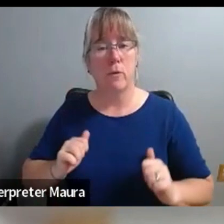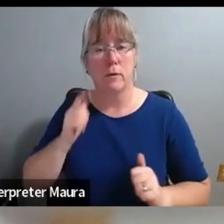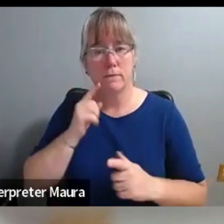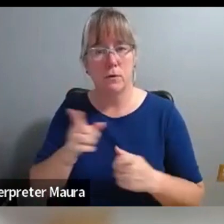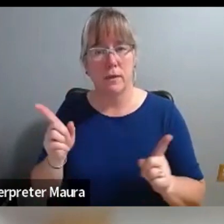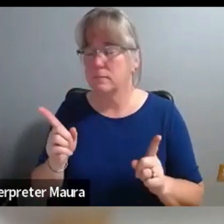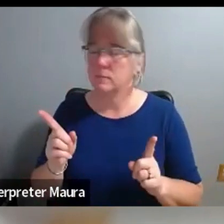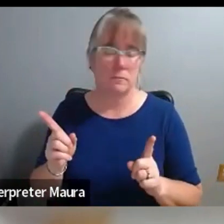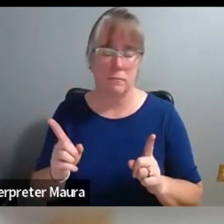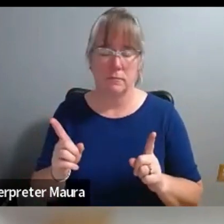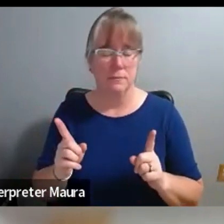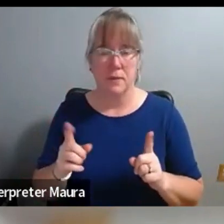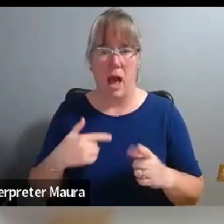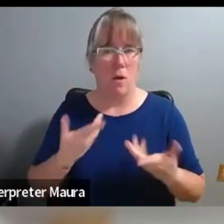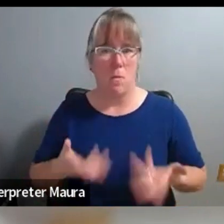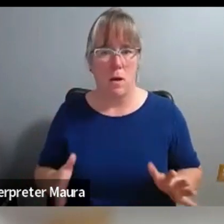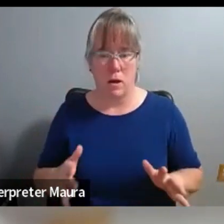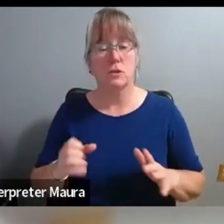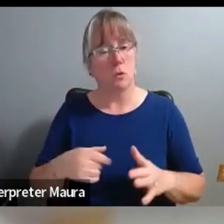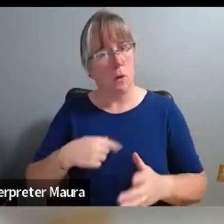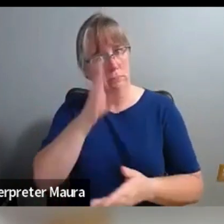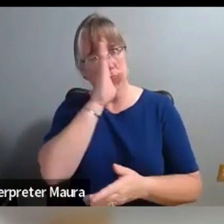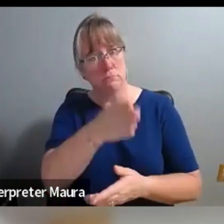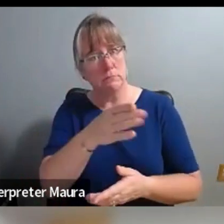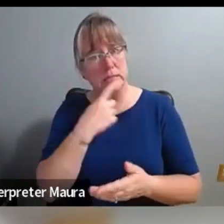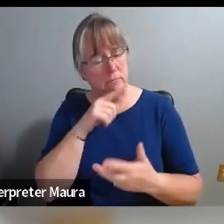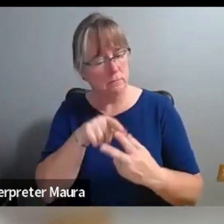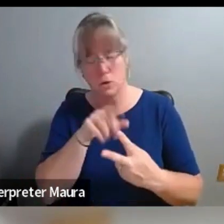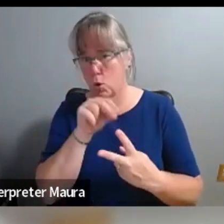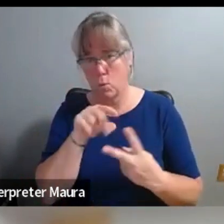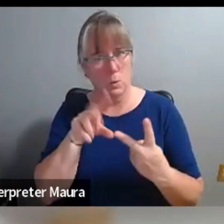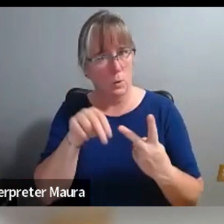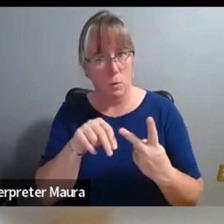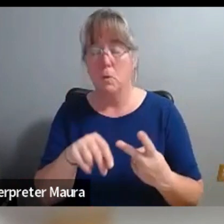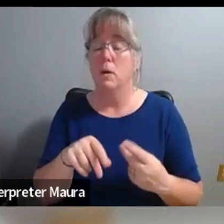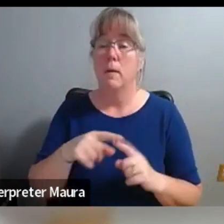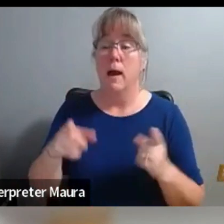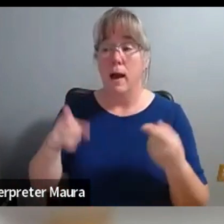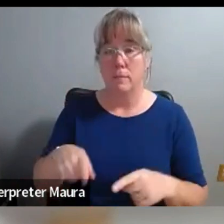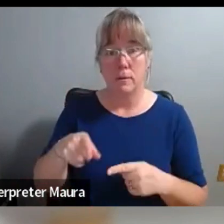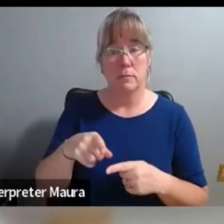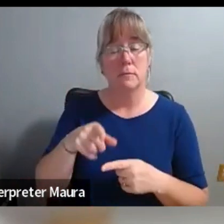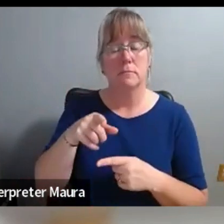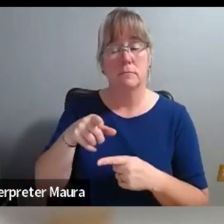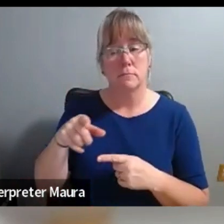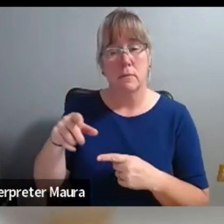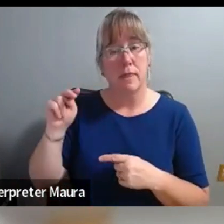beginning. And what transpired is that the Nelson was very authentic.